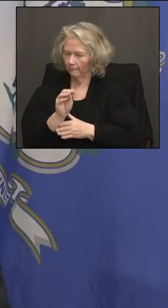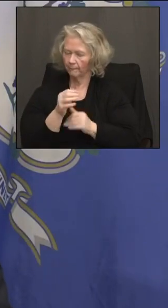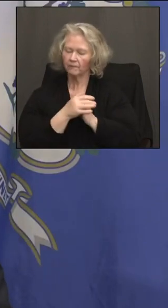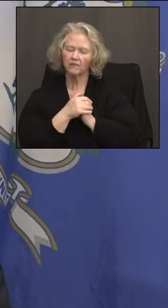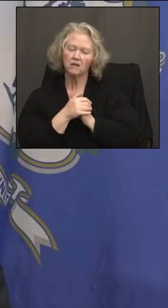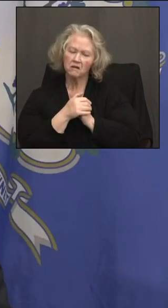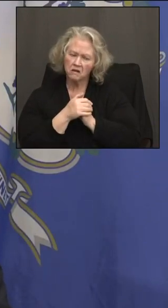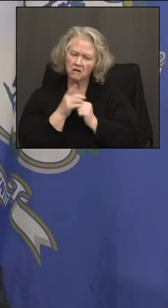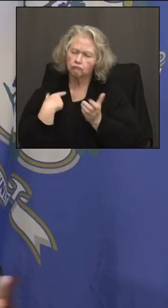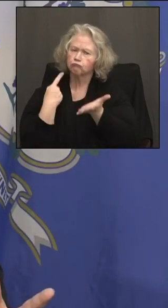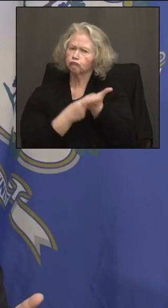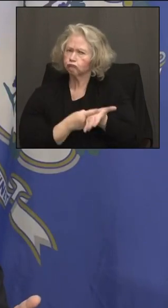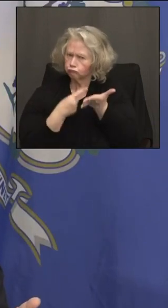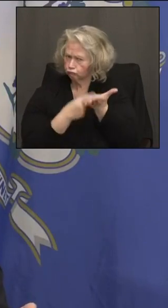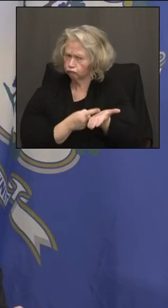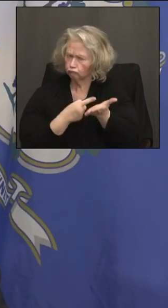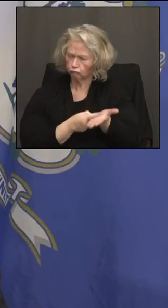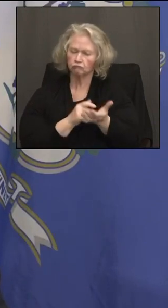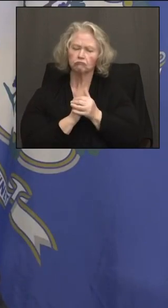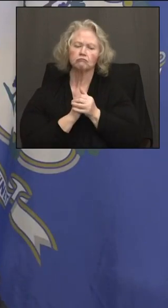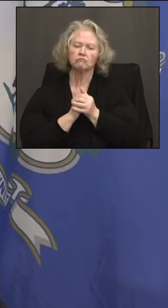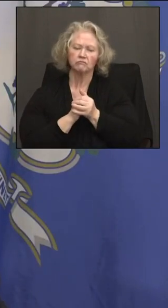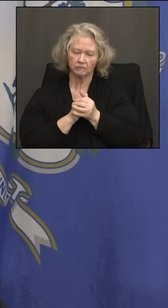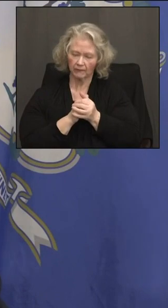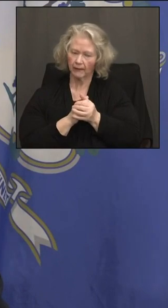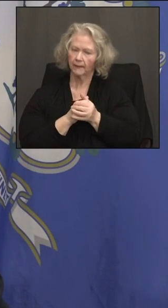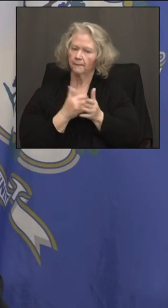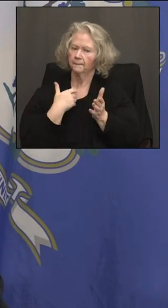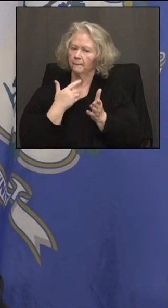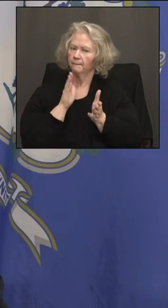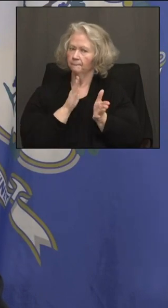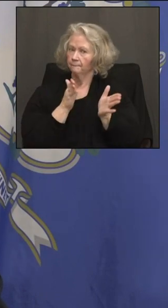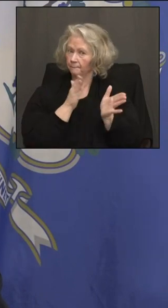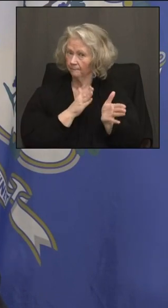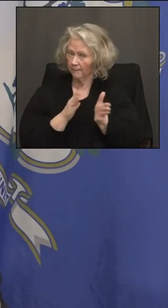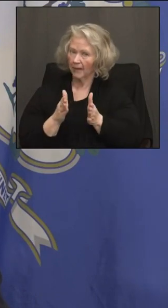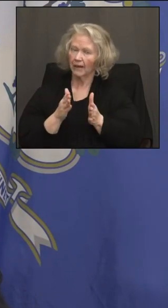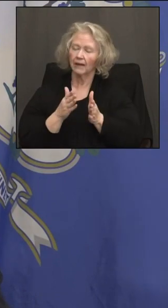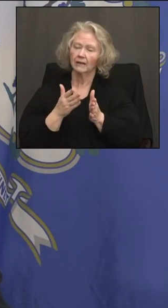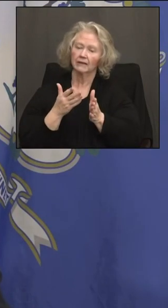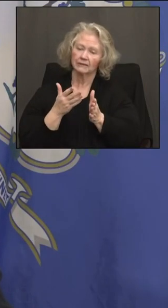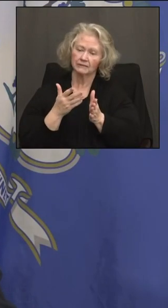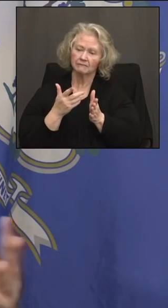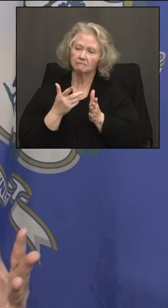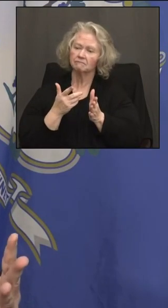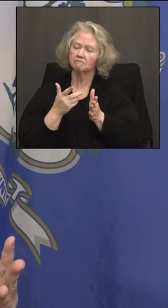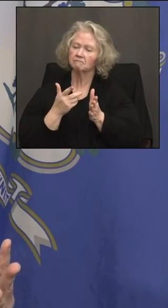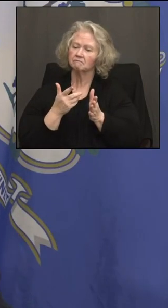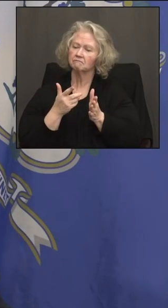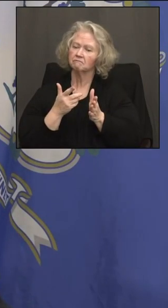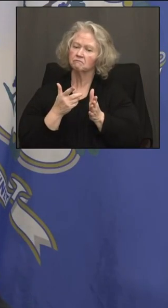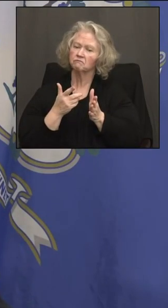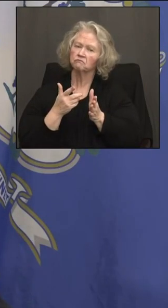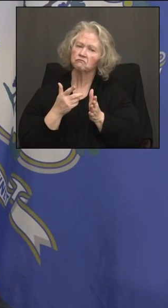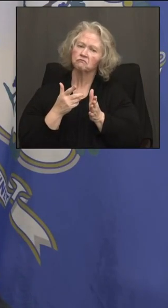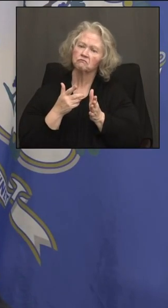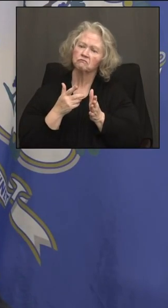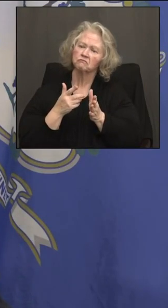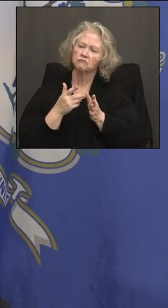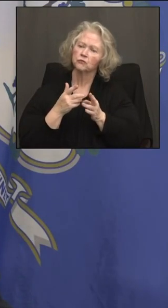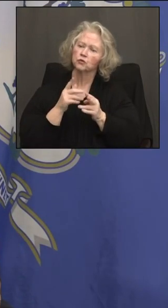We went over a couple things. A, we're going to begin rolling out the federal